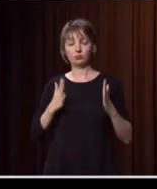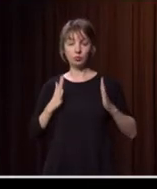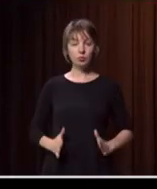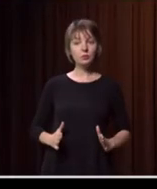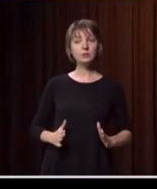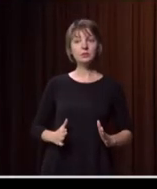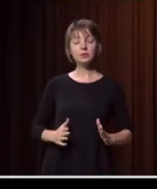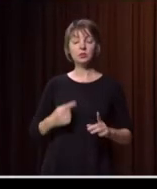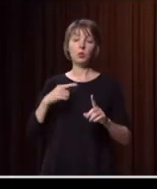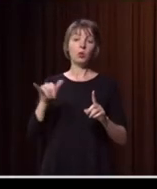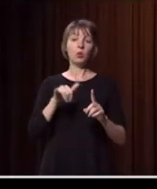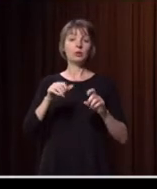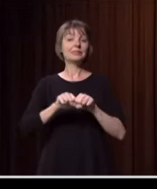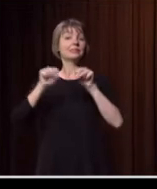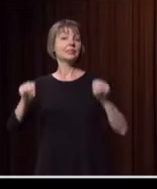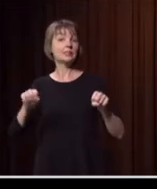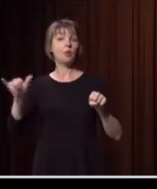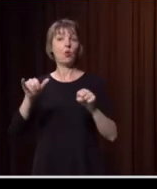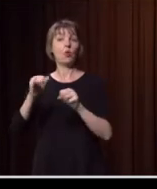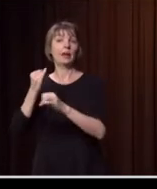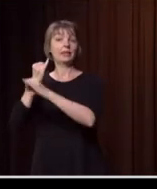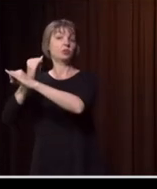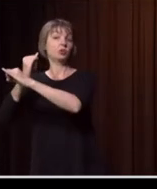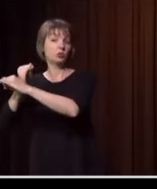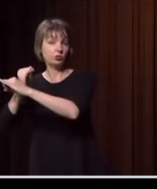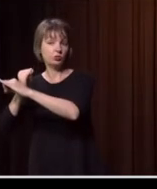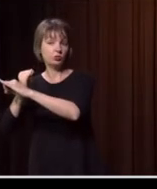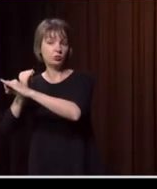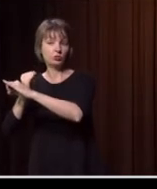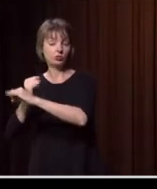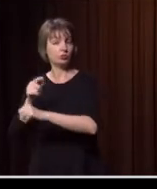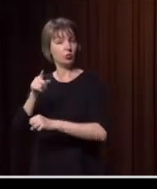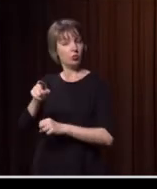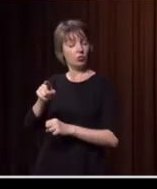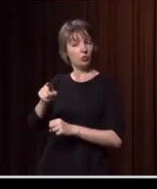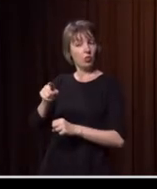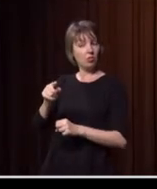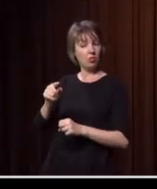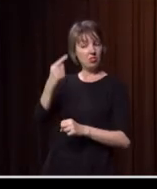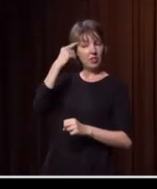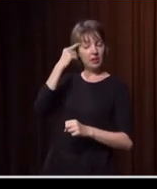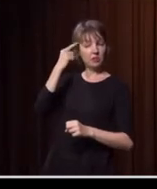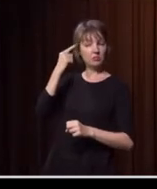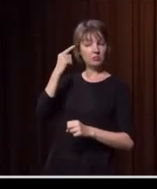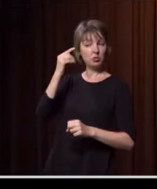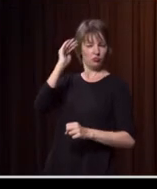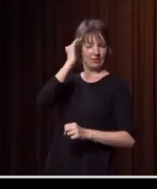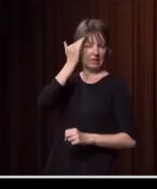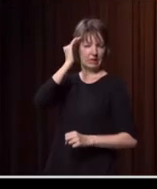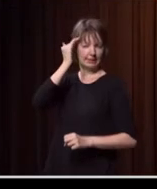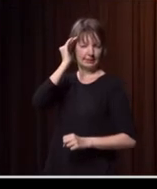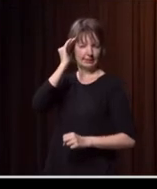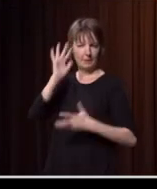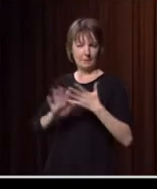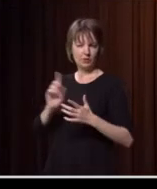as a system level or an institutional level, what have you found to be the, really the application of resilience? How can we